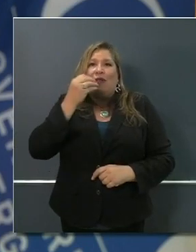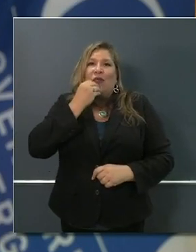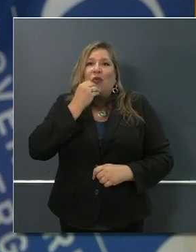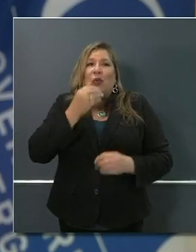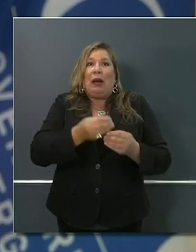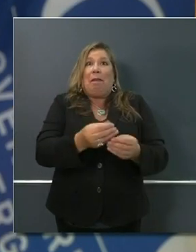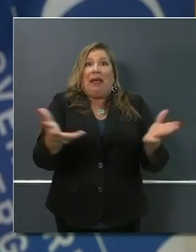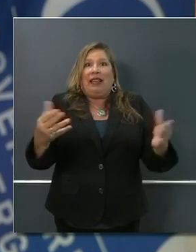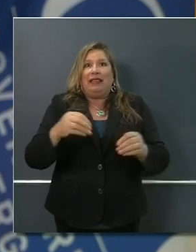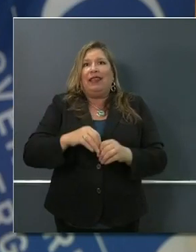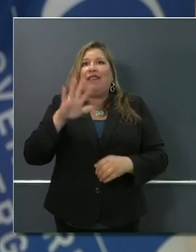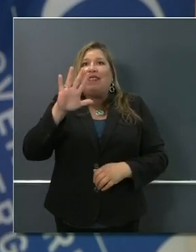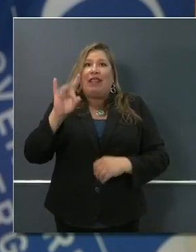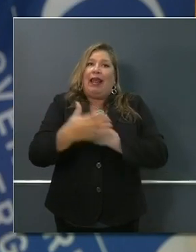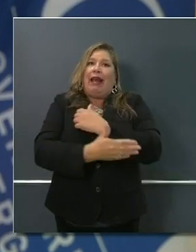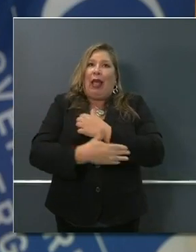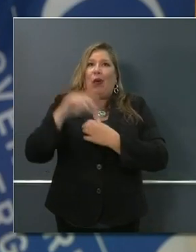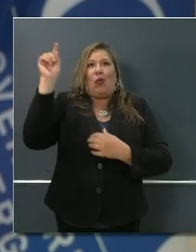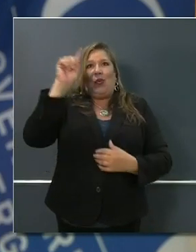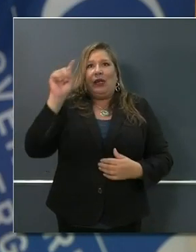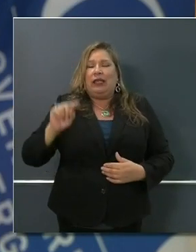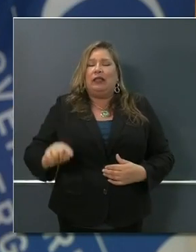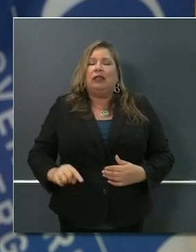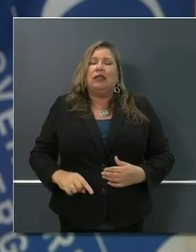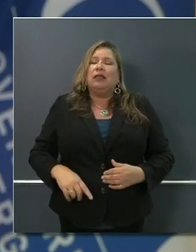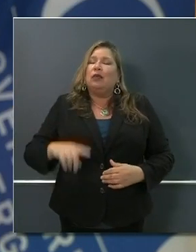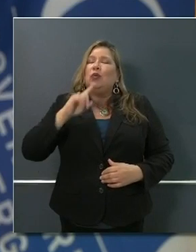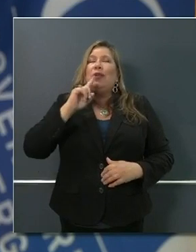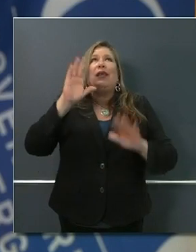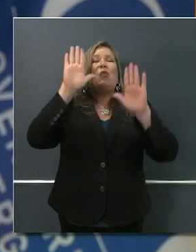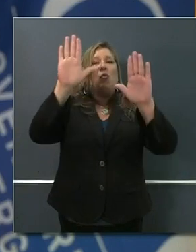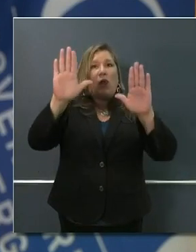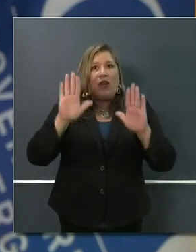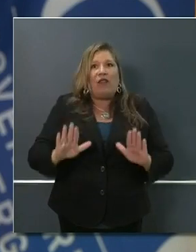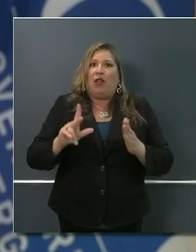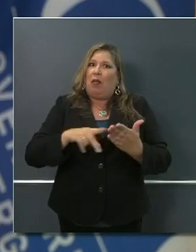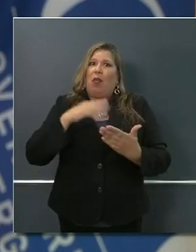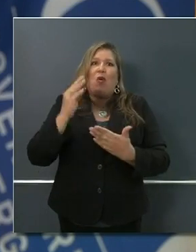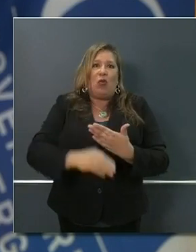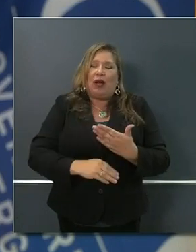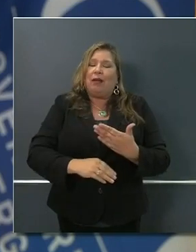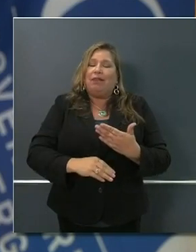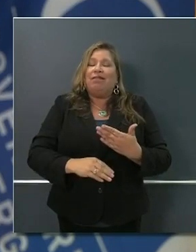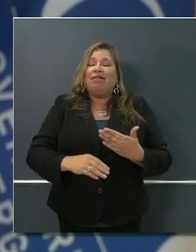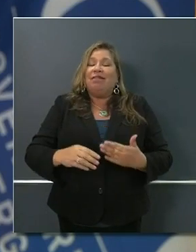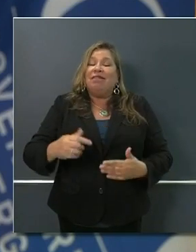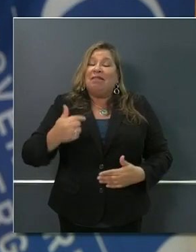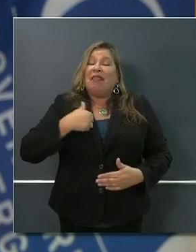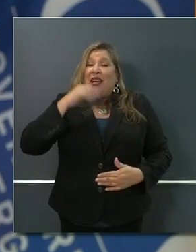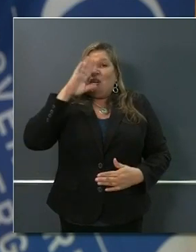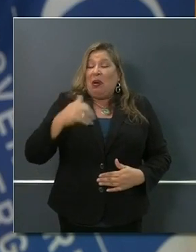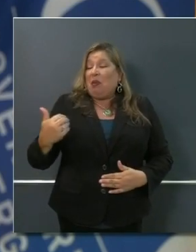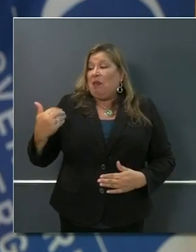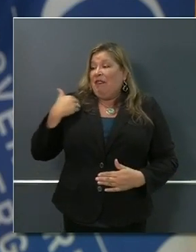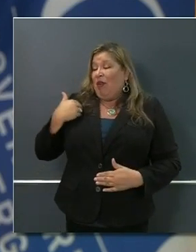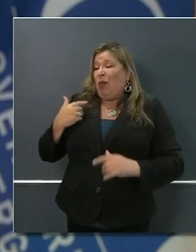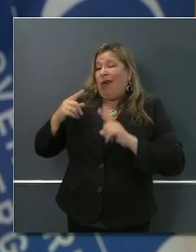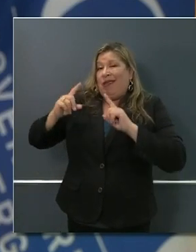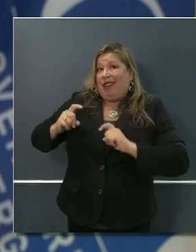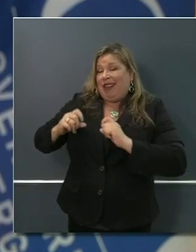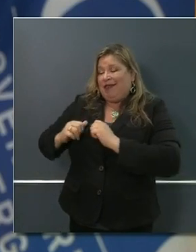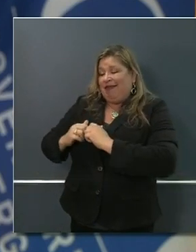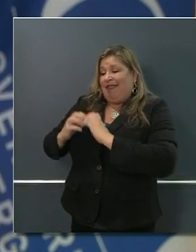58 counties. It's a remarkable program, and I believe because we had it in place, we were able to prevent